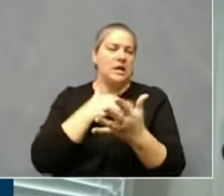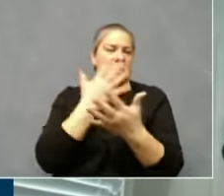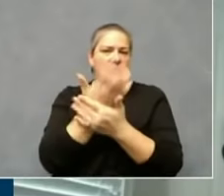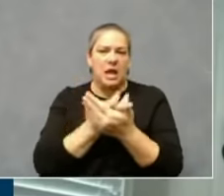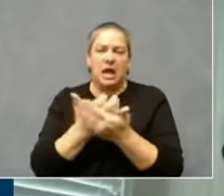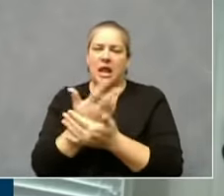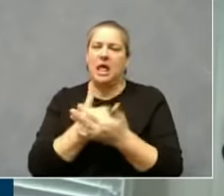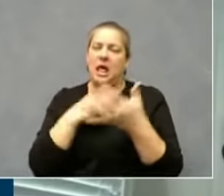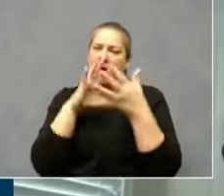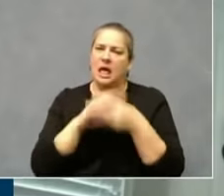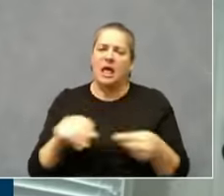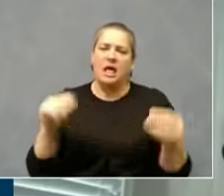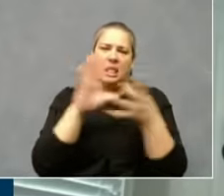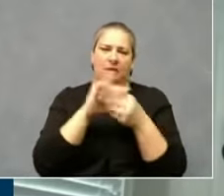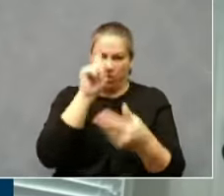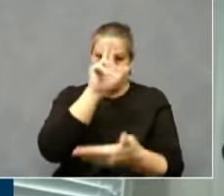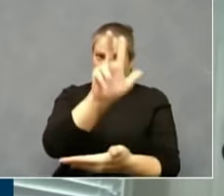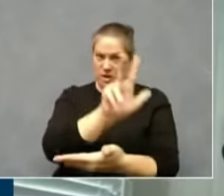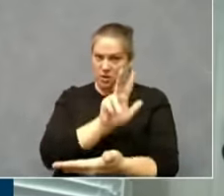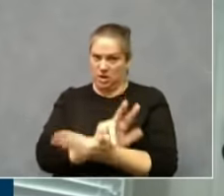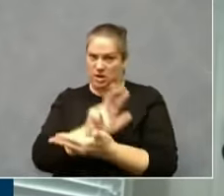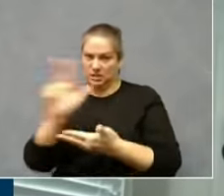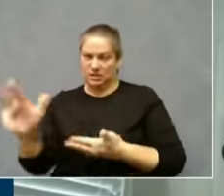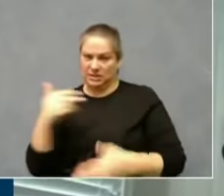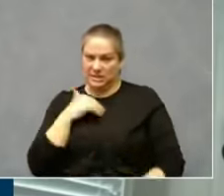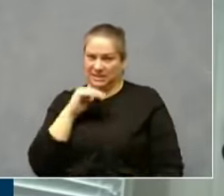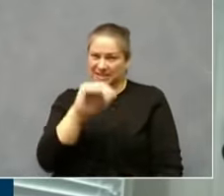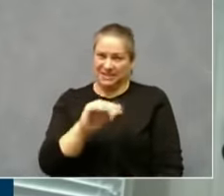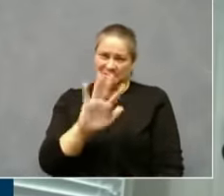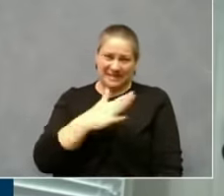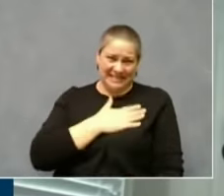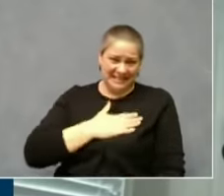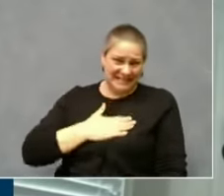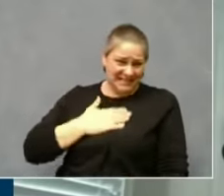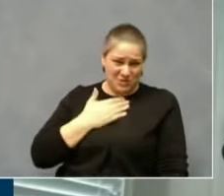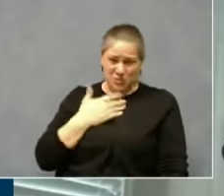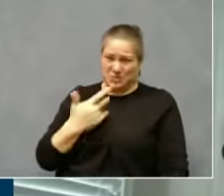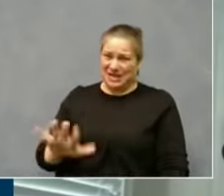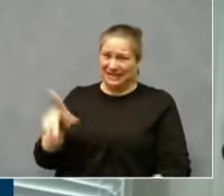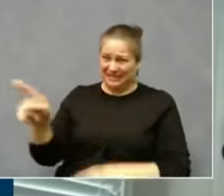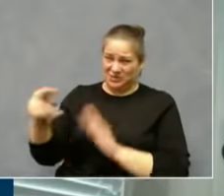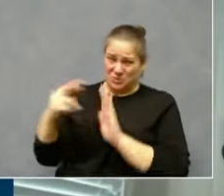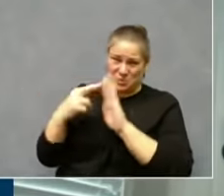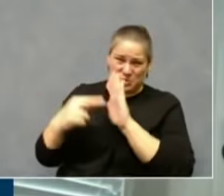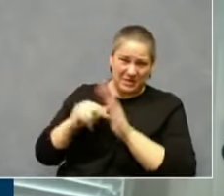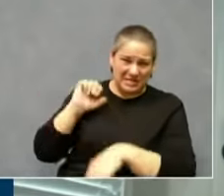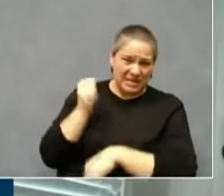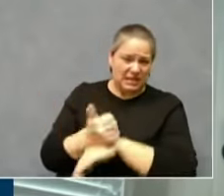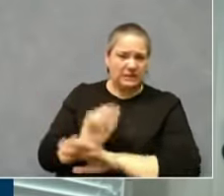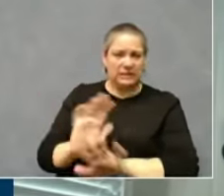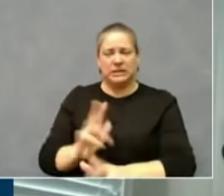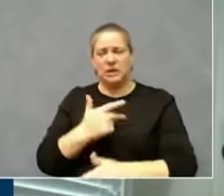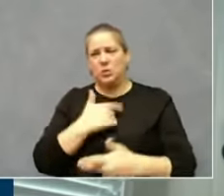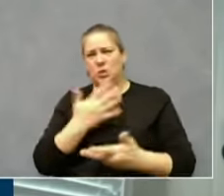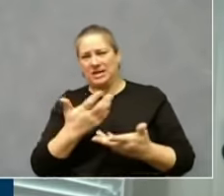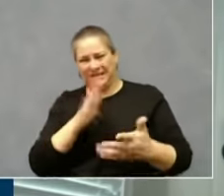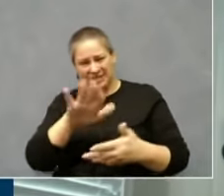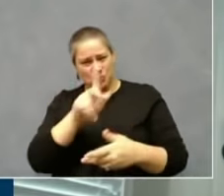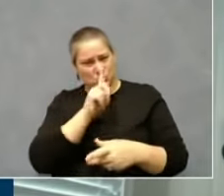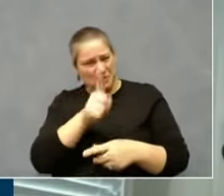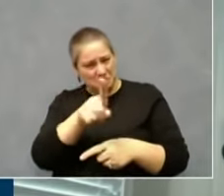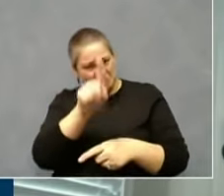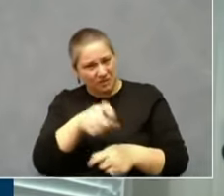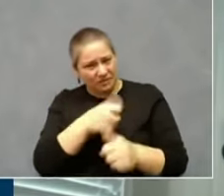pull together, we had to follow the guidance that was in place, we had to follow the mandates that were in place. Because if we had done that,